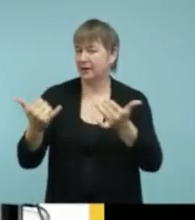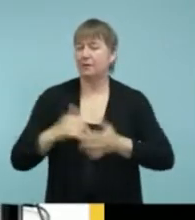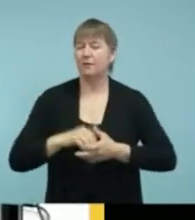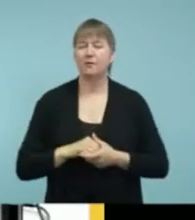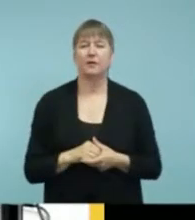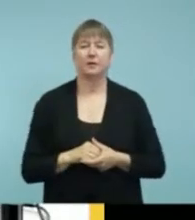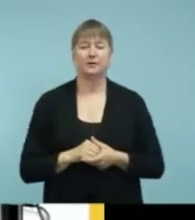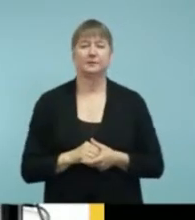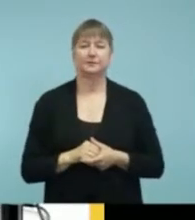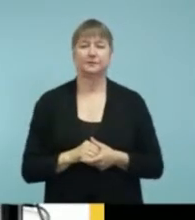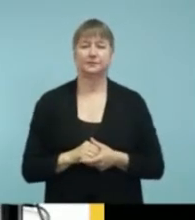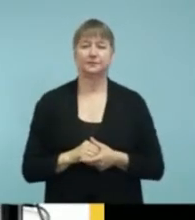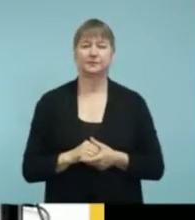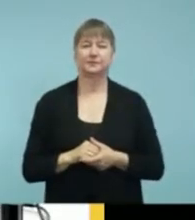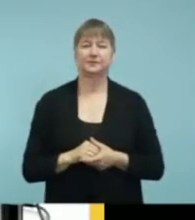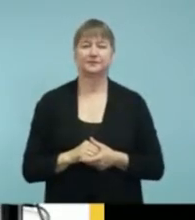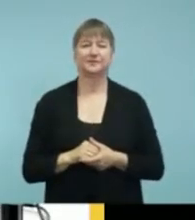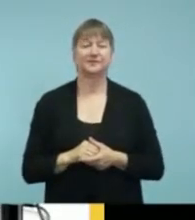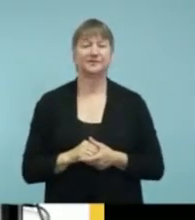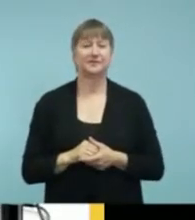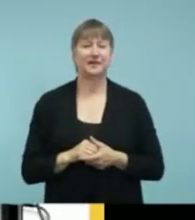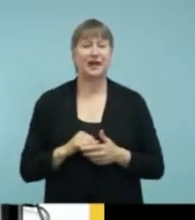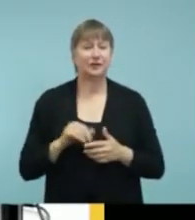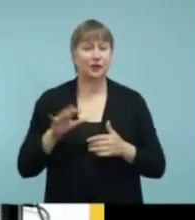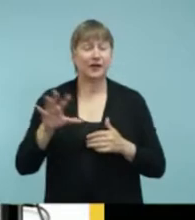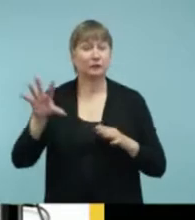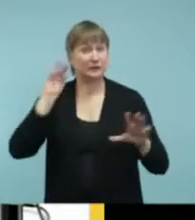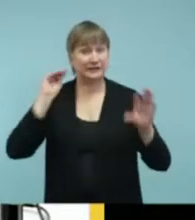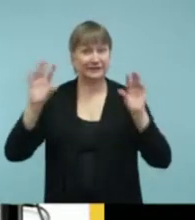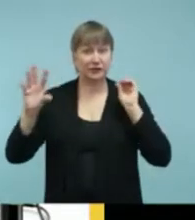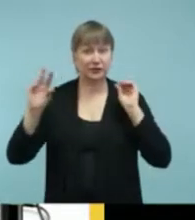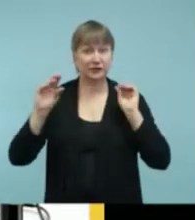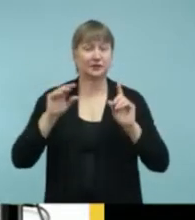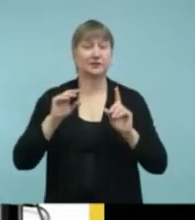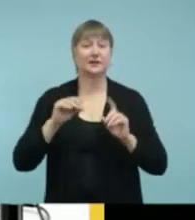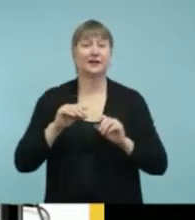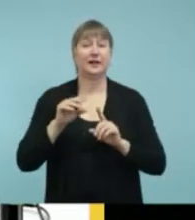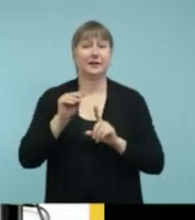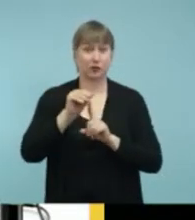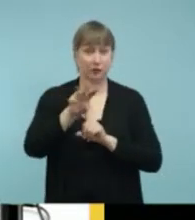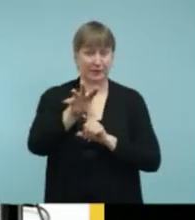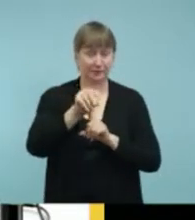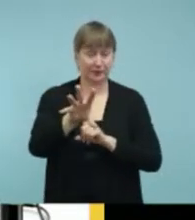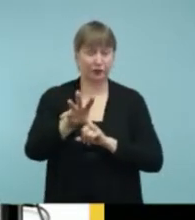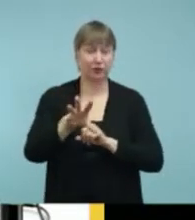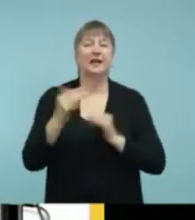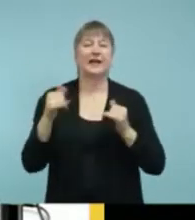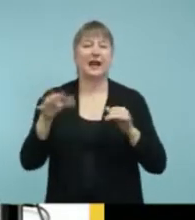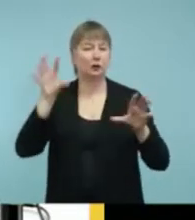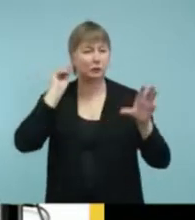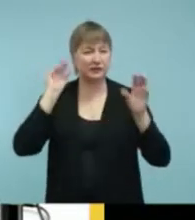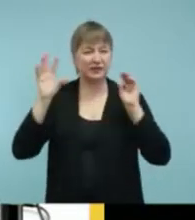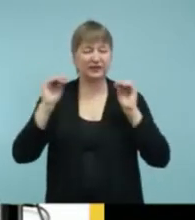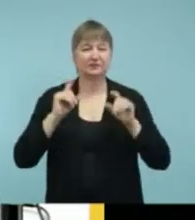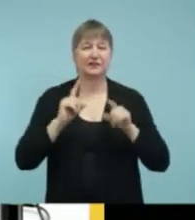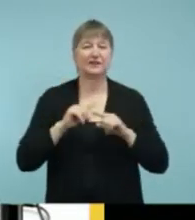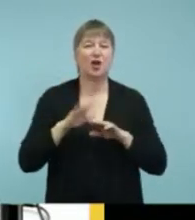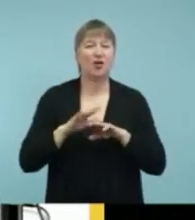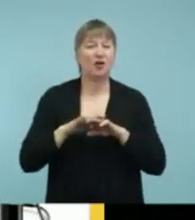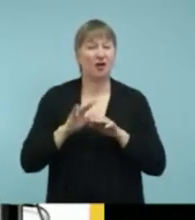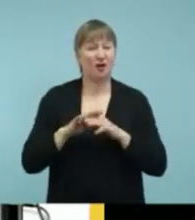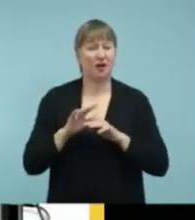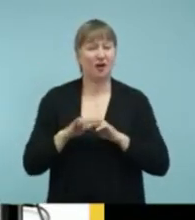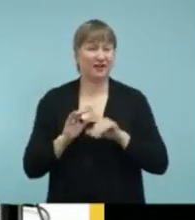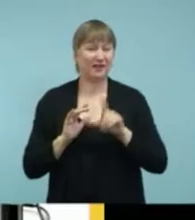And then, of course, we have the different receivers. So, on the left, you see the different receiver styles that go to hearing aids.